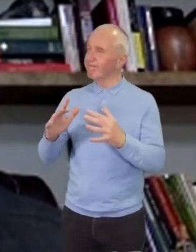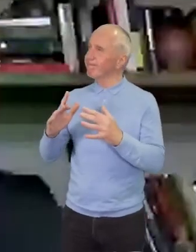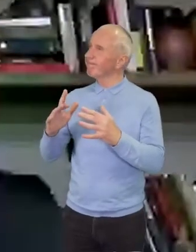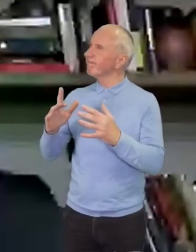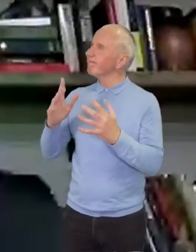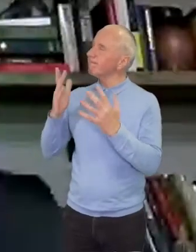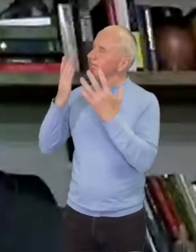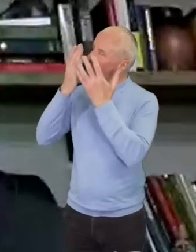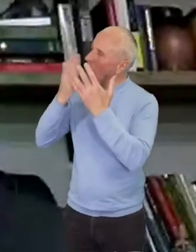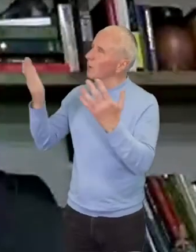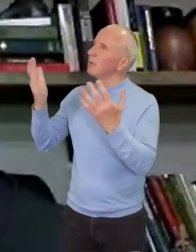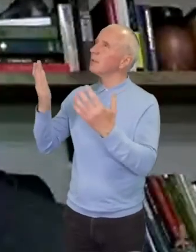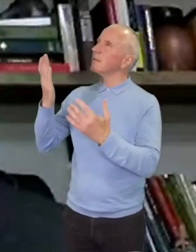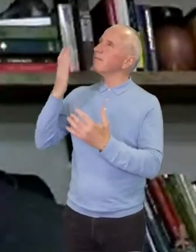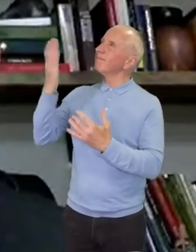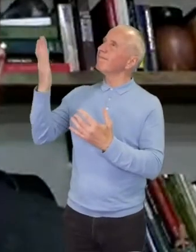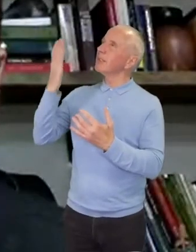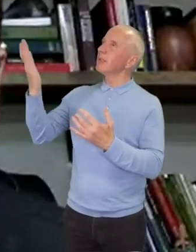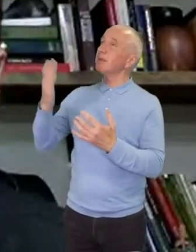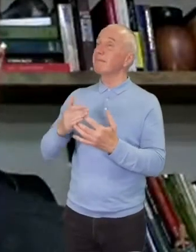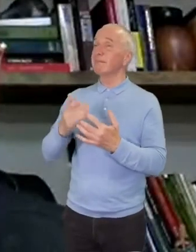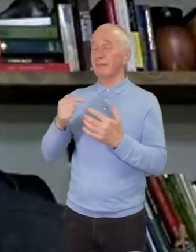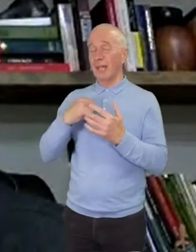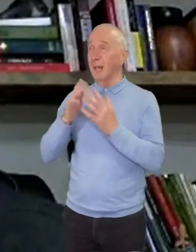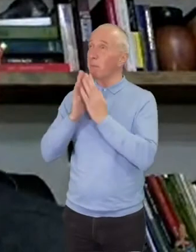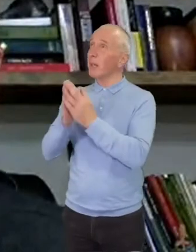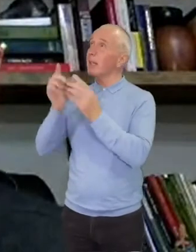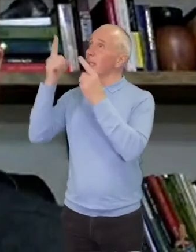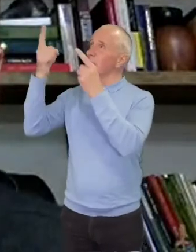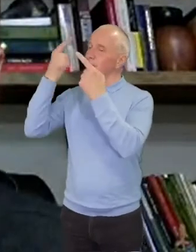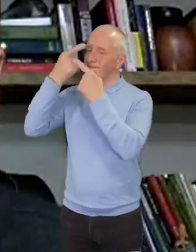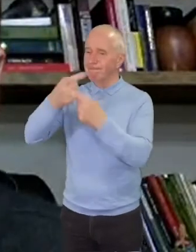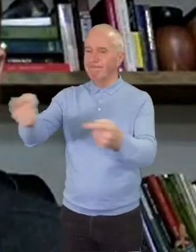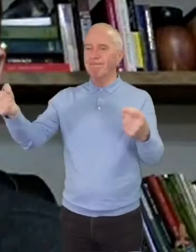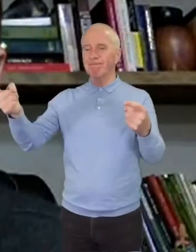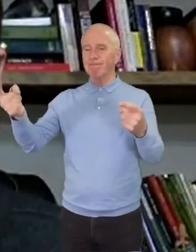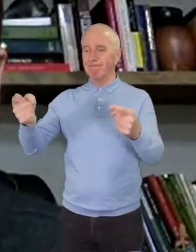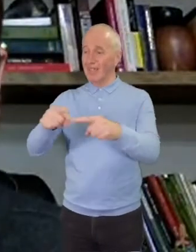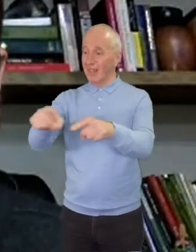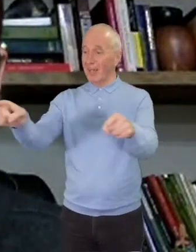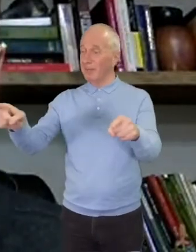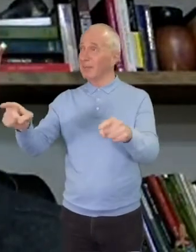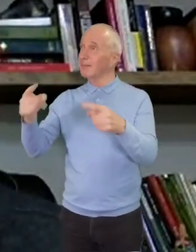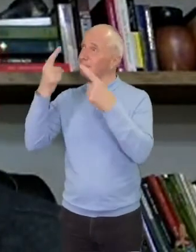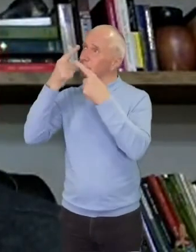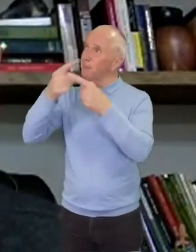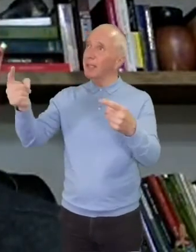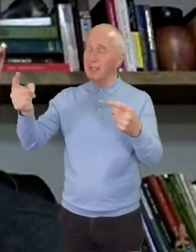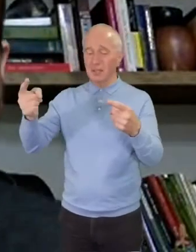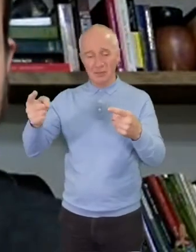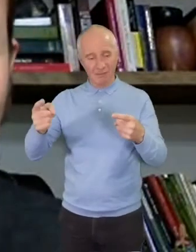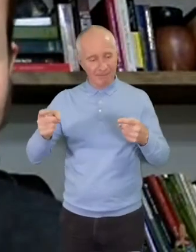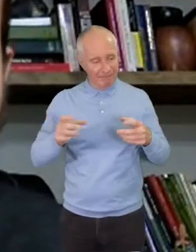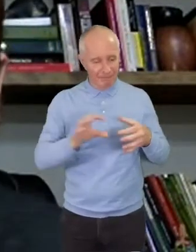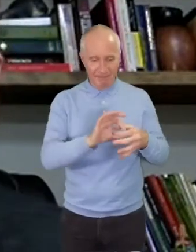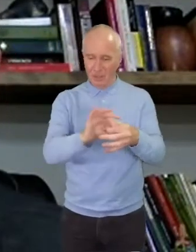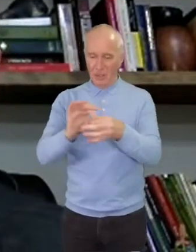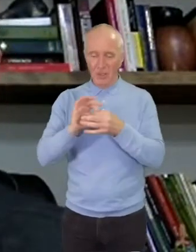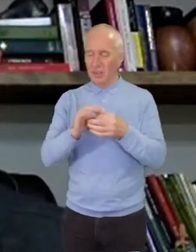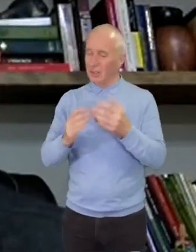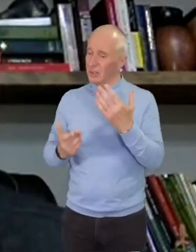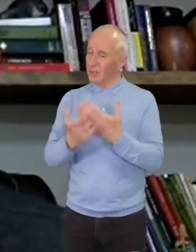I pray that you would speak to them, speak to us in new ways, stir